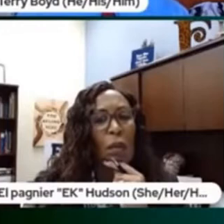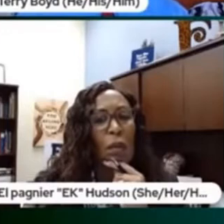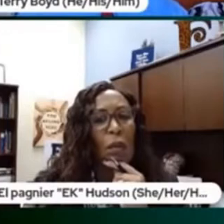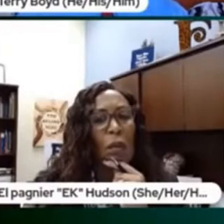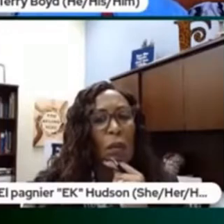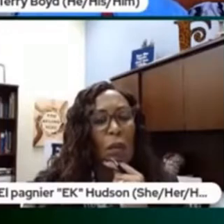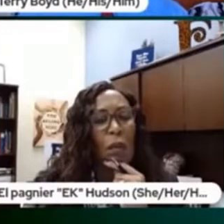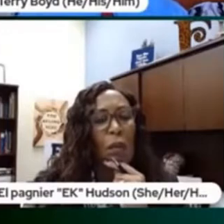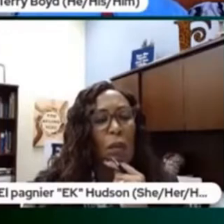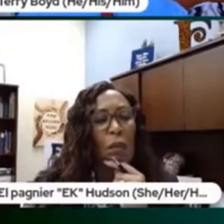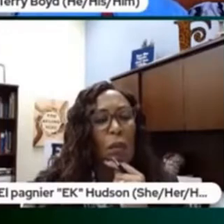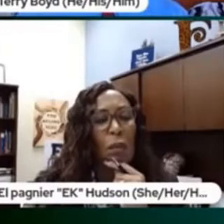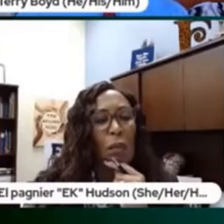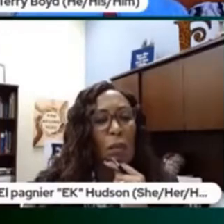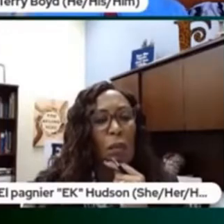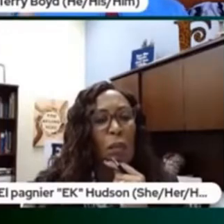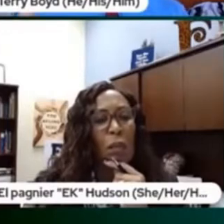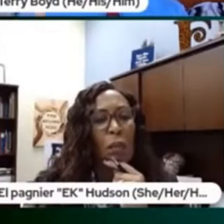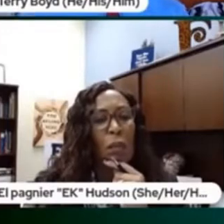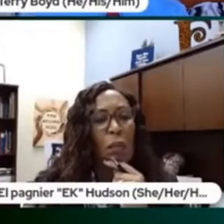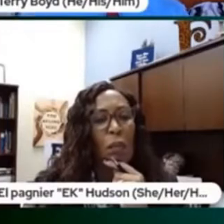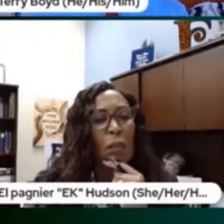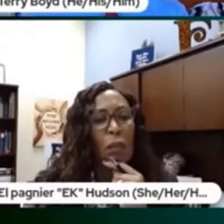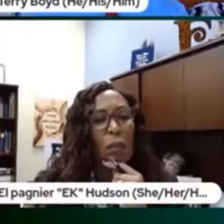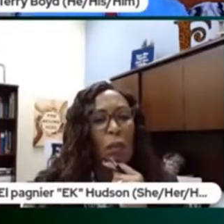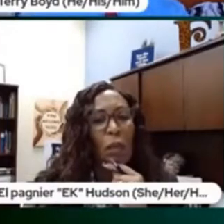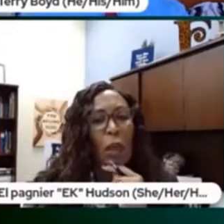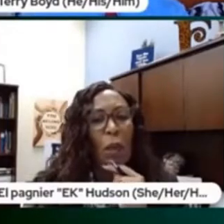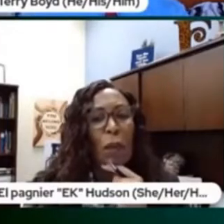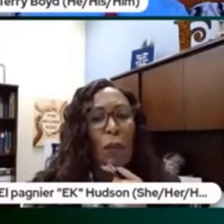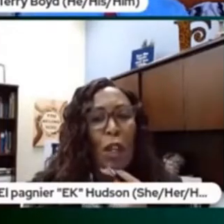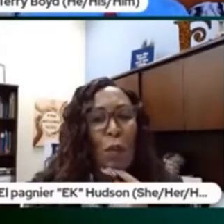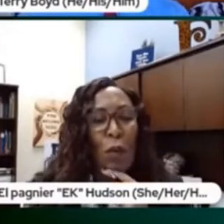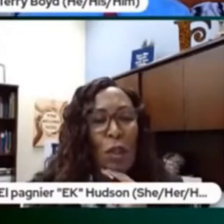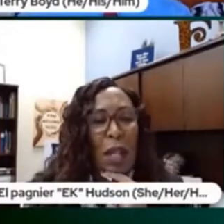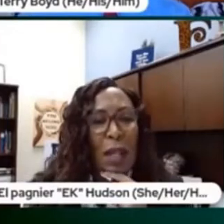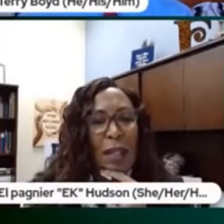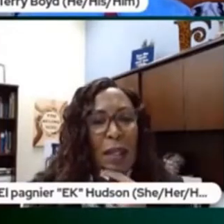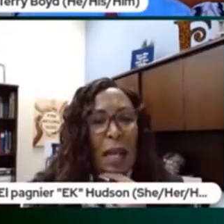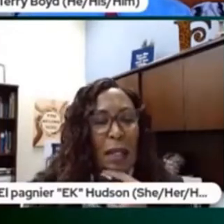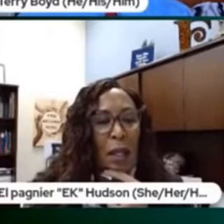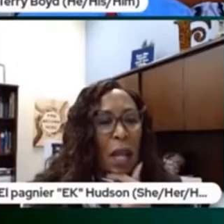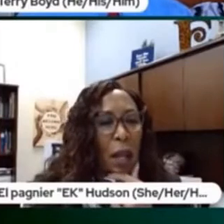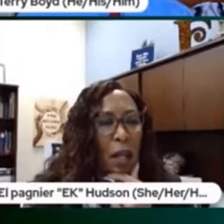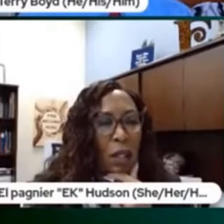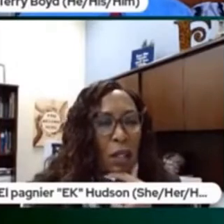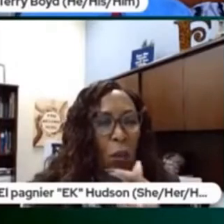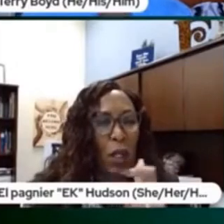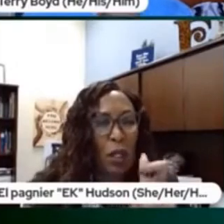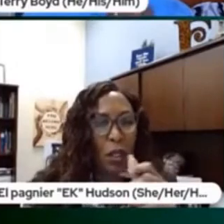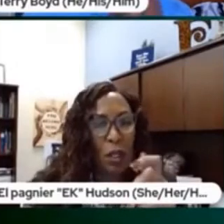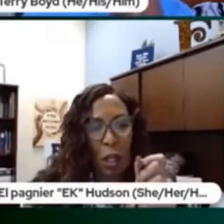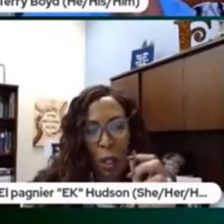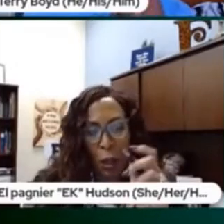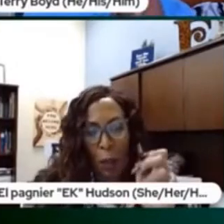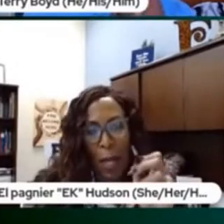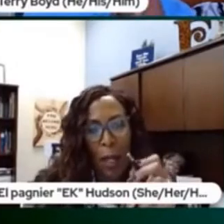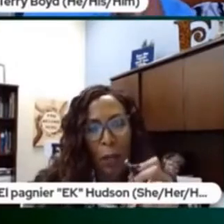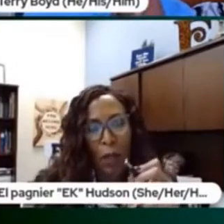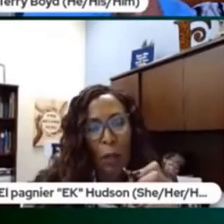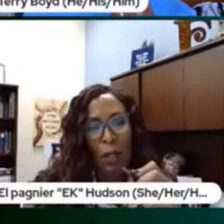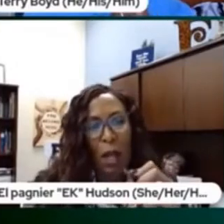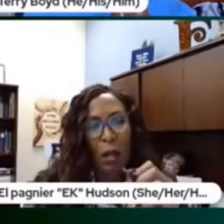a the next slide as indicates before you move to that next slide Terry I just wanted to just